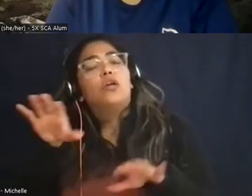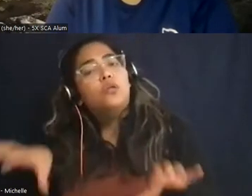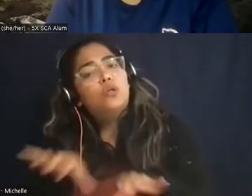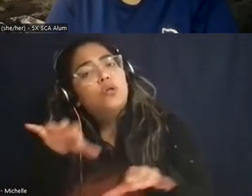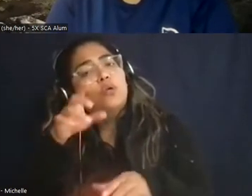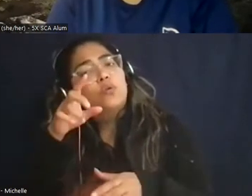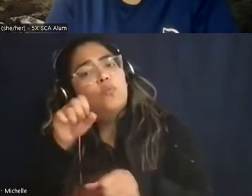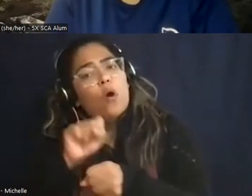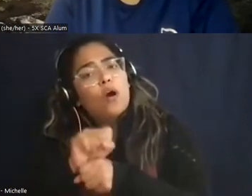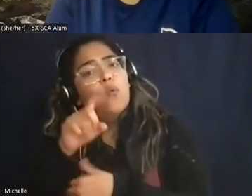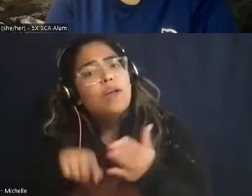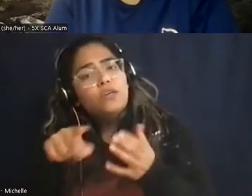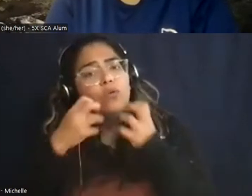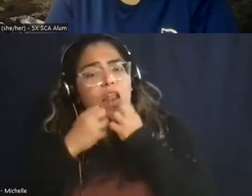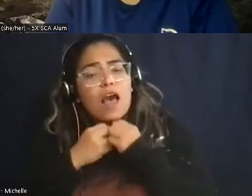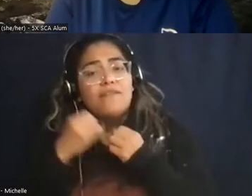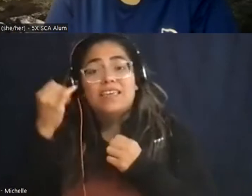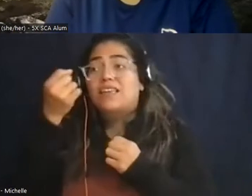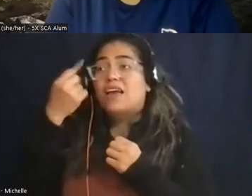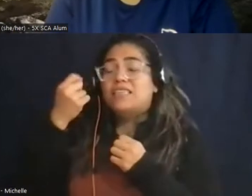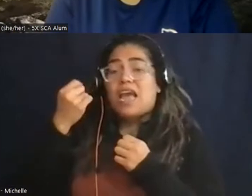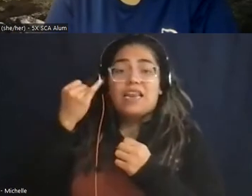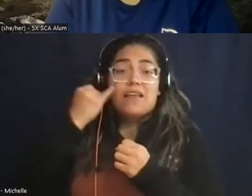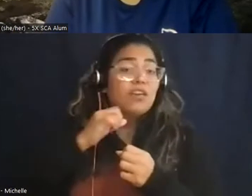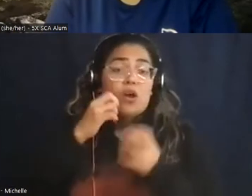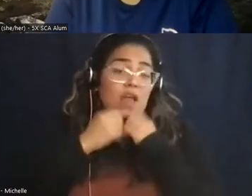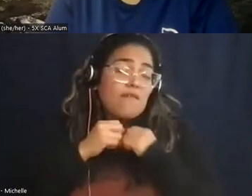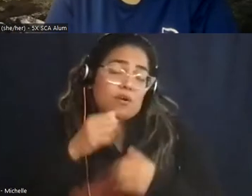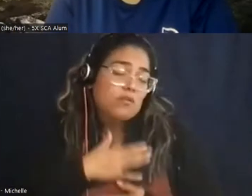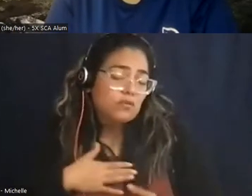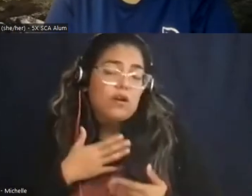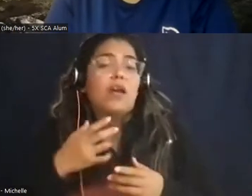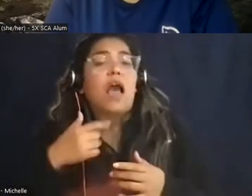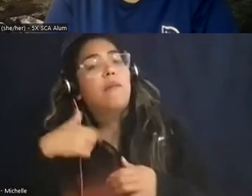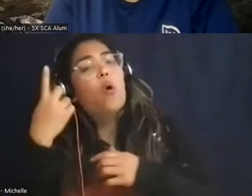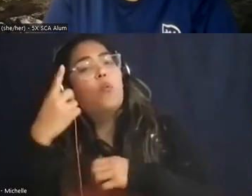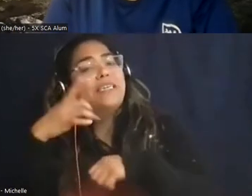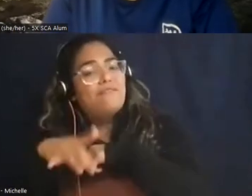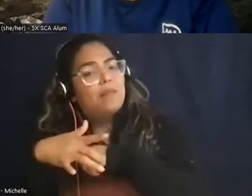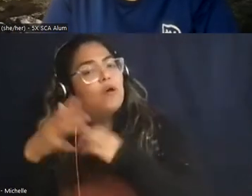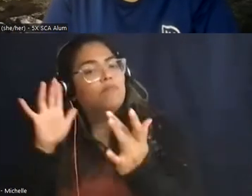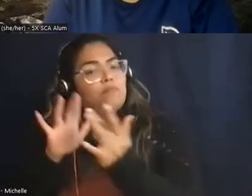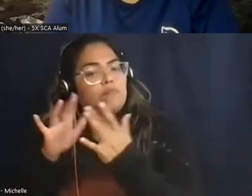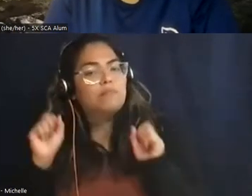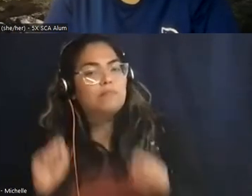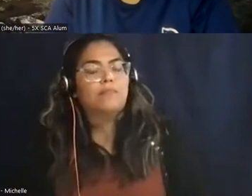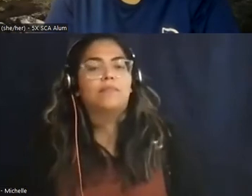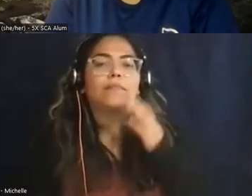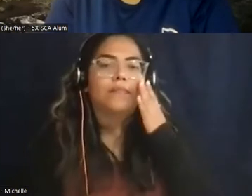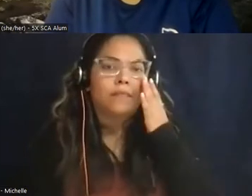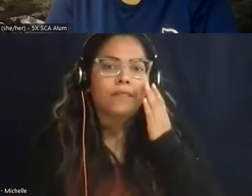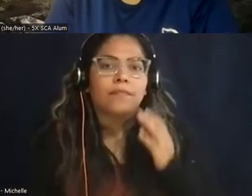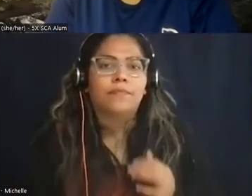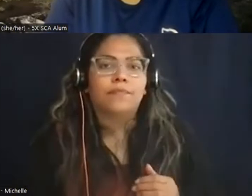feel like work so um that that's my advice and i'm always available thank